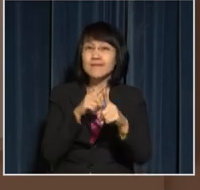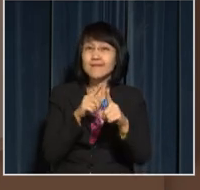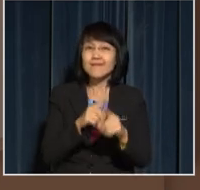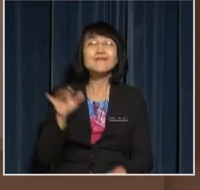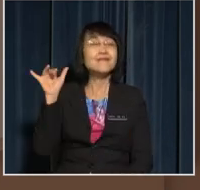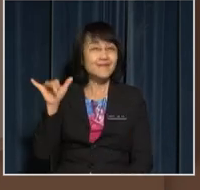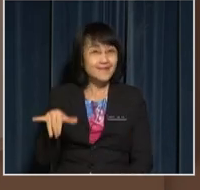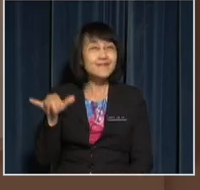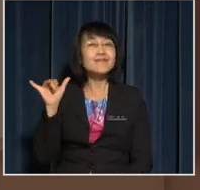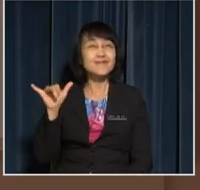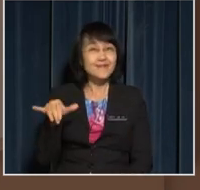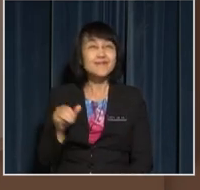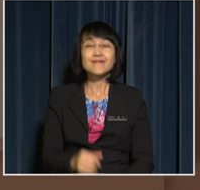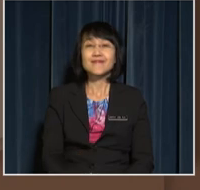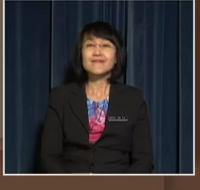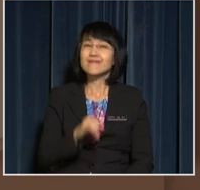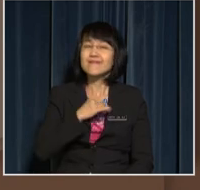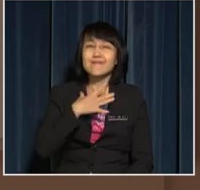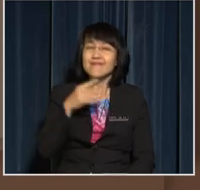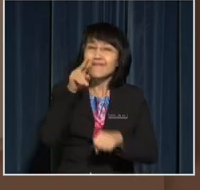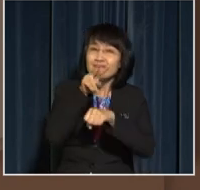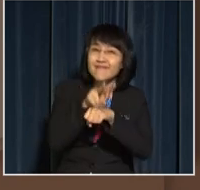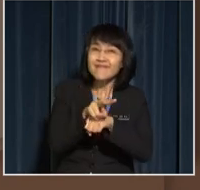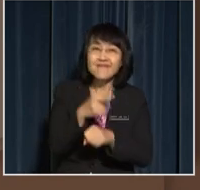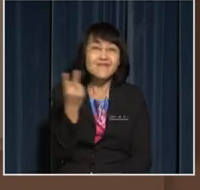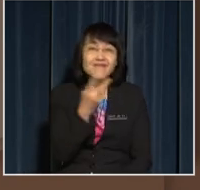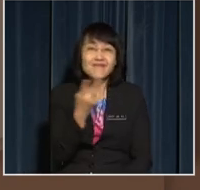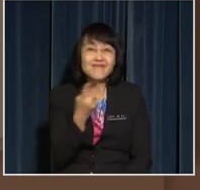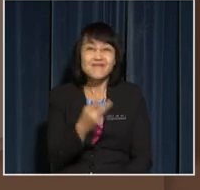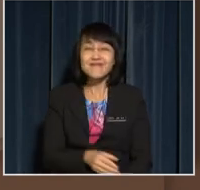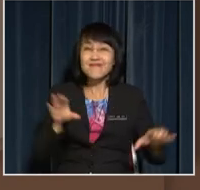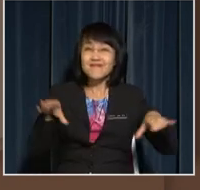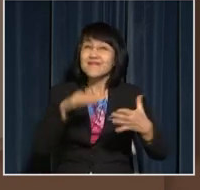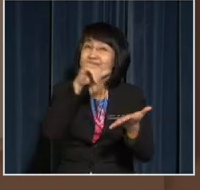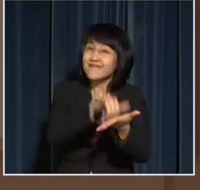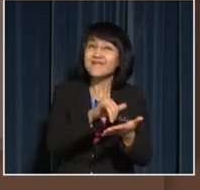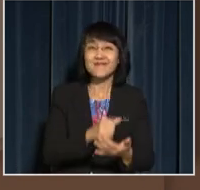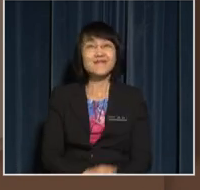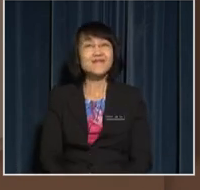Yes! I like watching both of them doing that